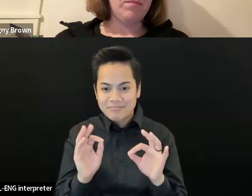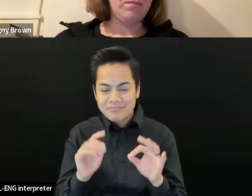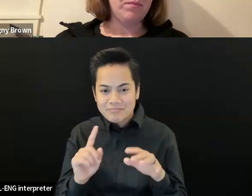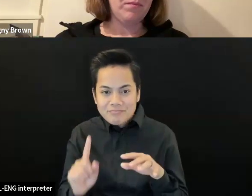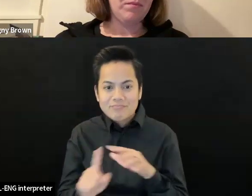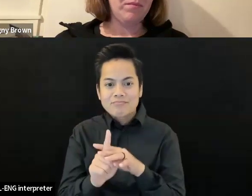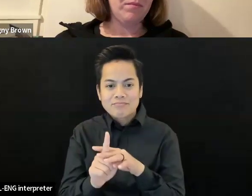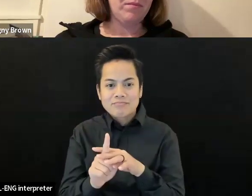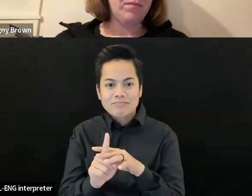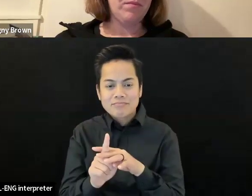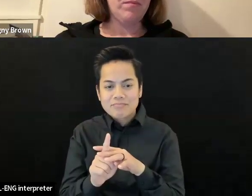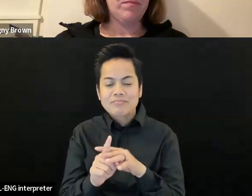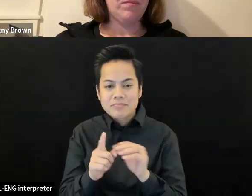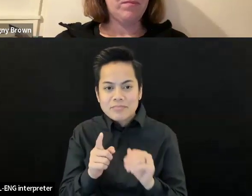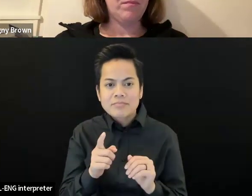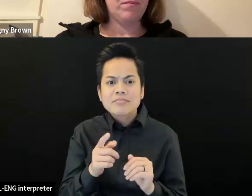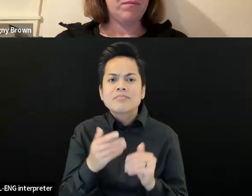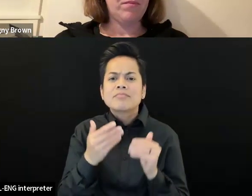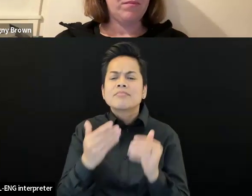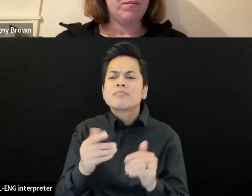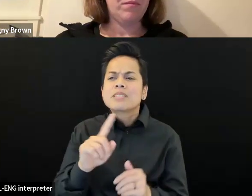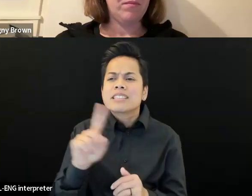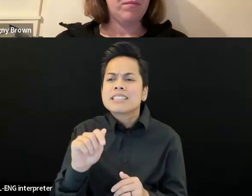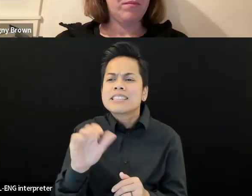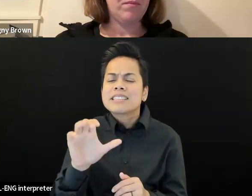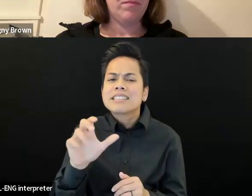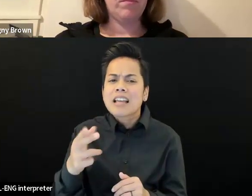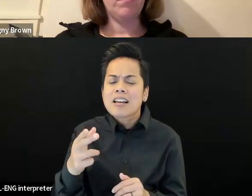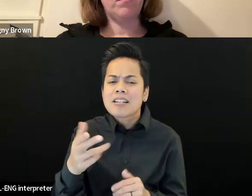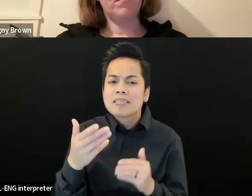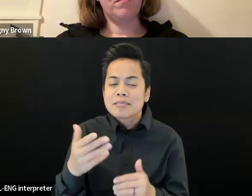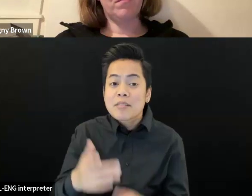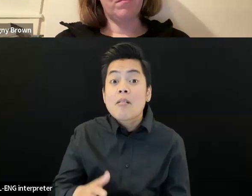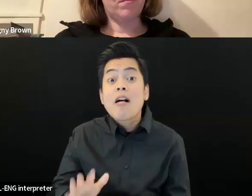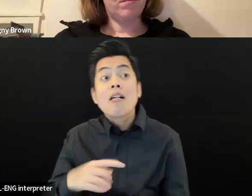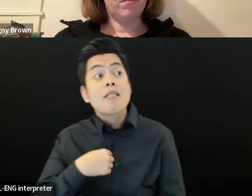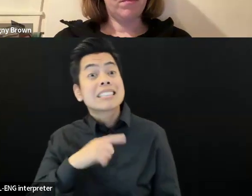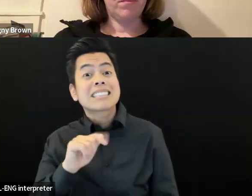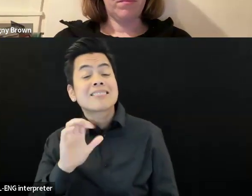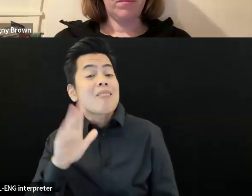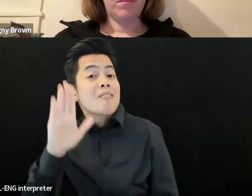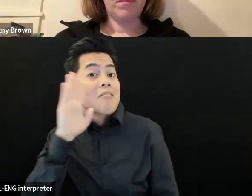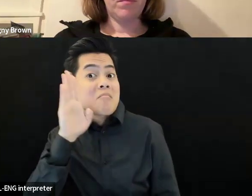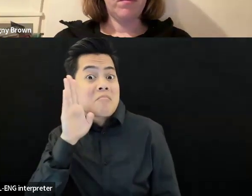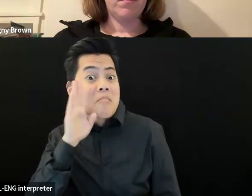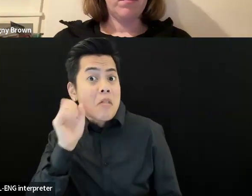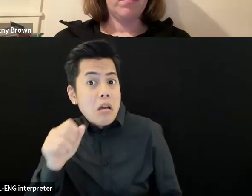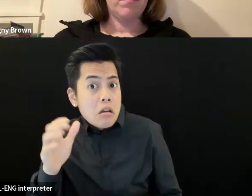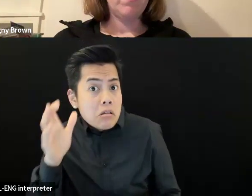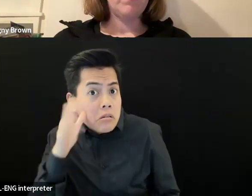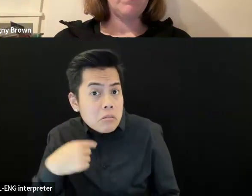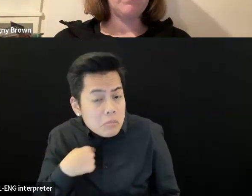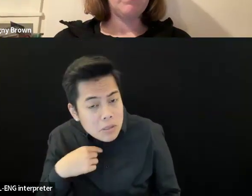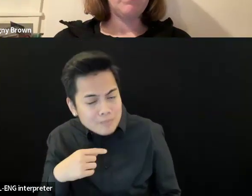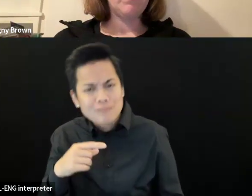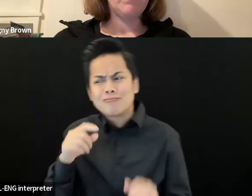Okay. We can hear you. Hello. You can hear me. Yeah. Sorry about that. No worries. Um, yeah,